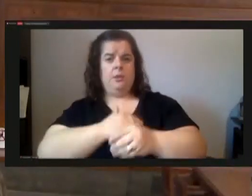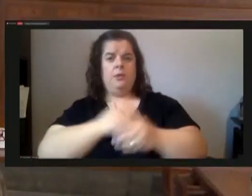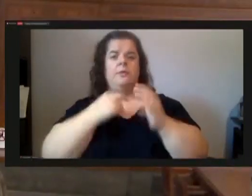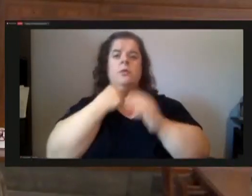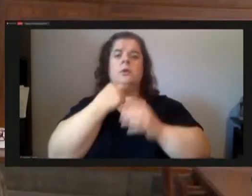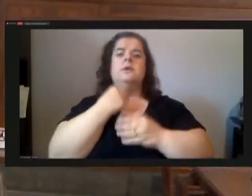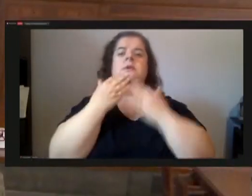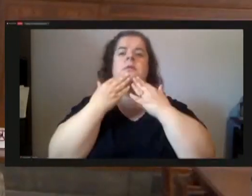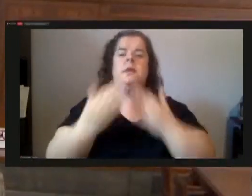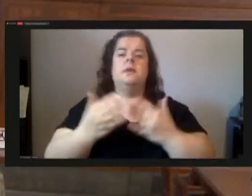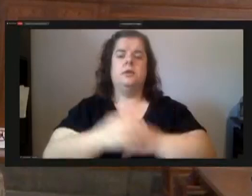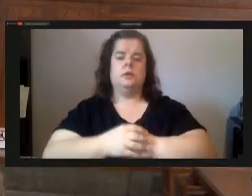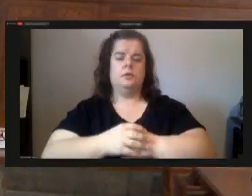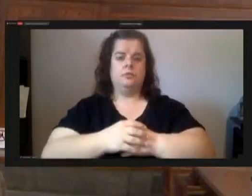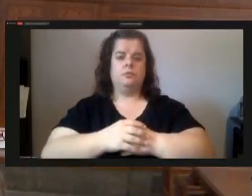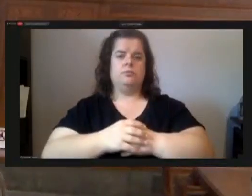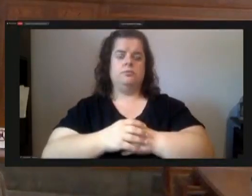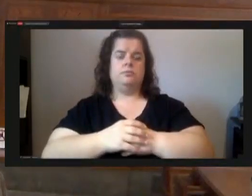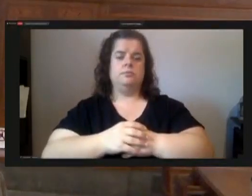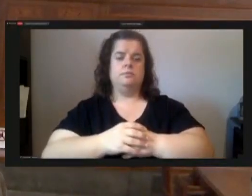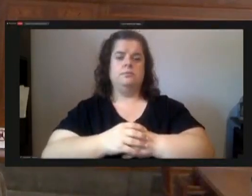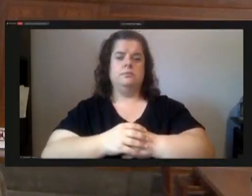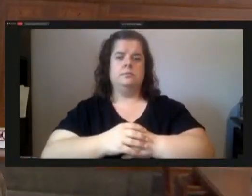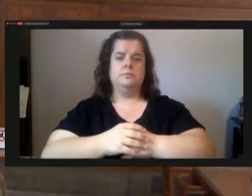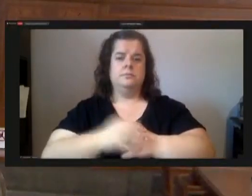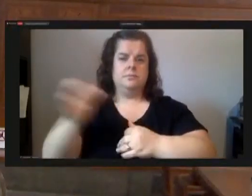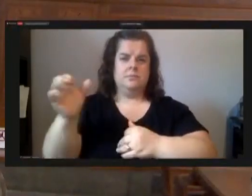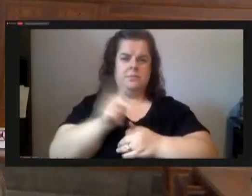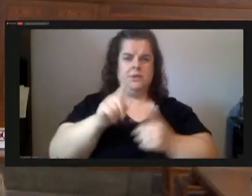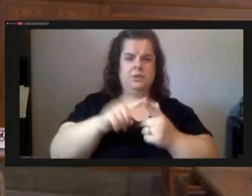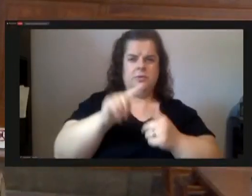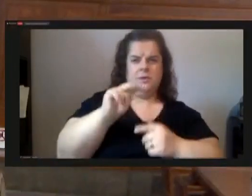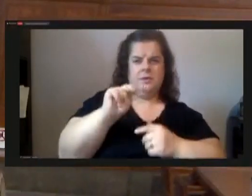you i'll go back to naomi mullen